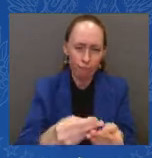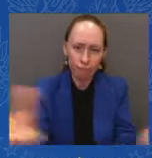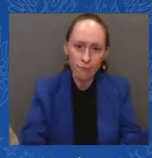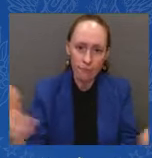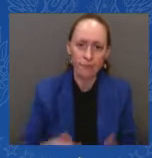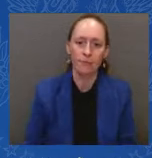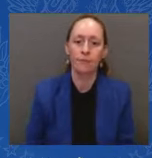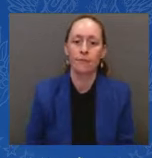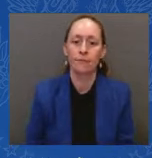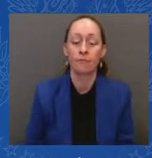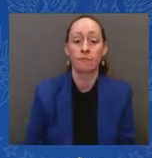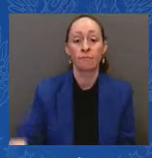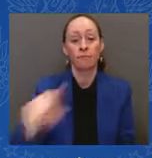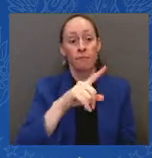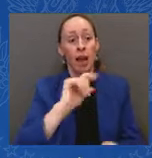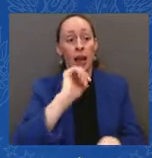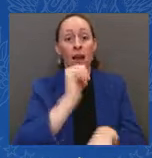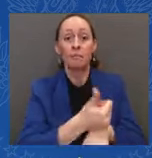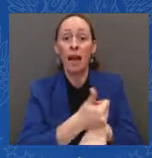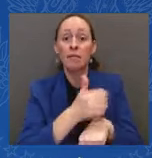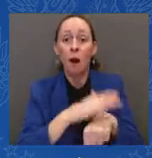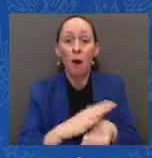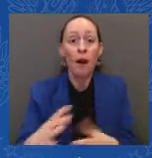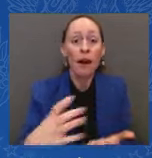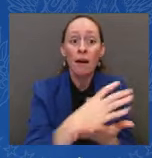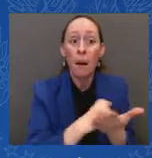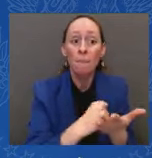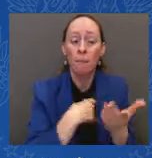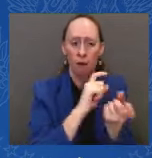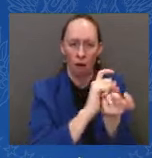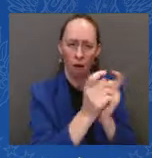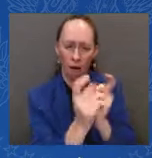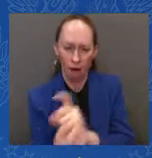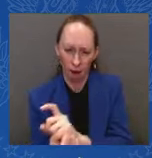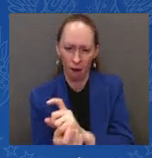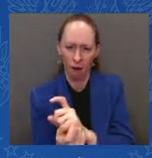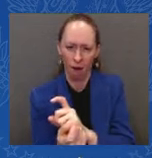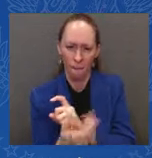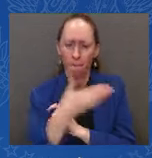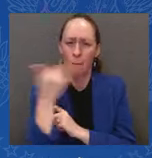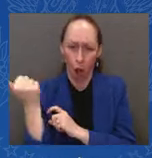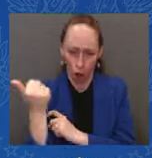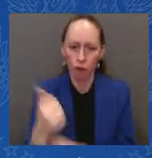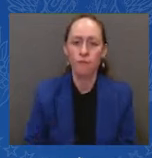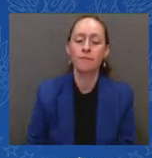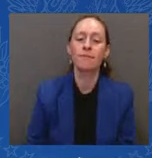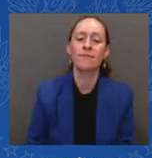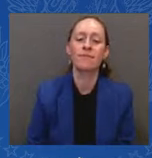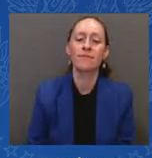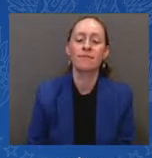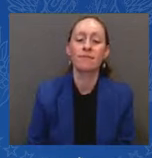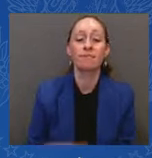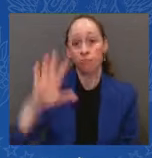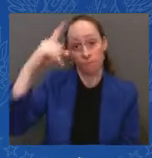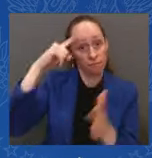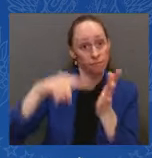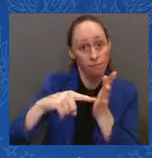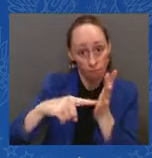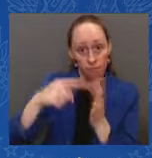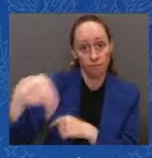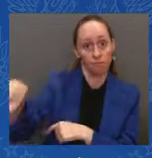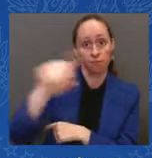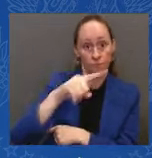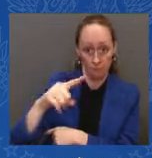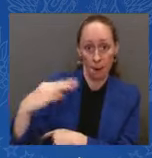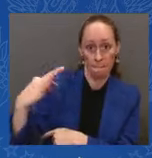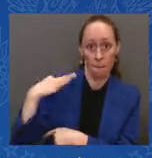took office, student borrowers would pay no more than 10 per- could pay no more than 10 percent of their discretionary income on a monthly basis if they wanted